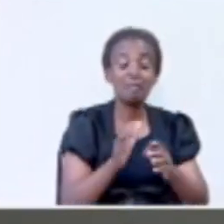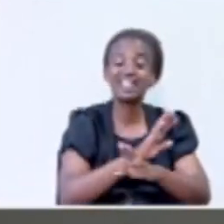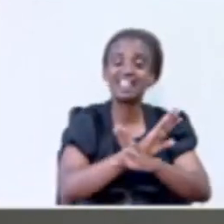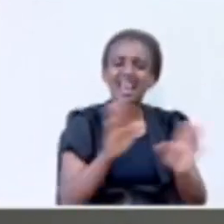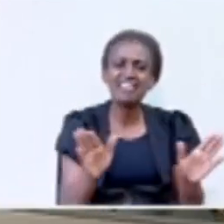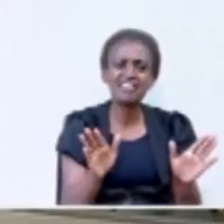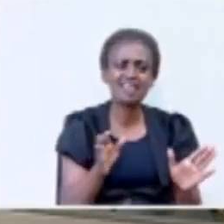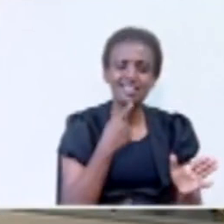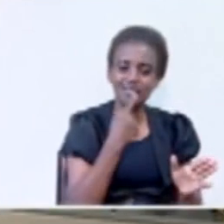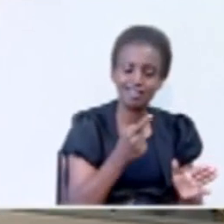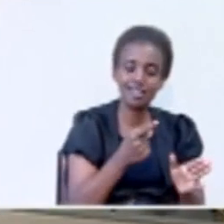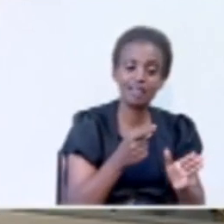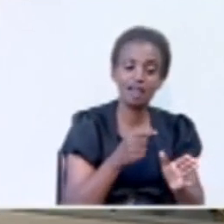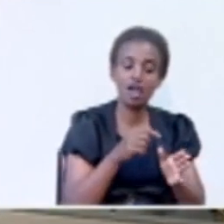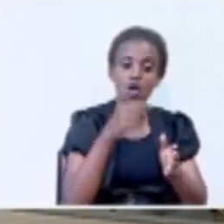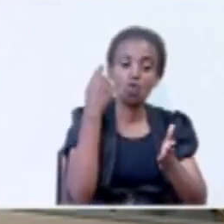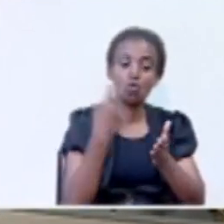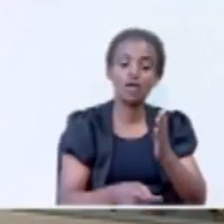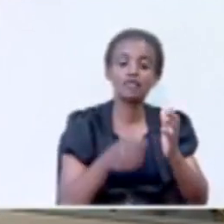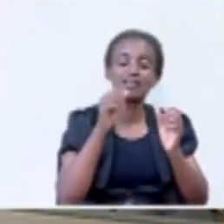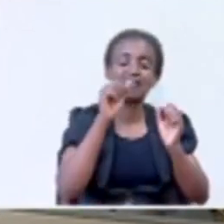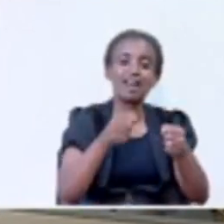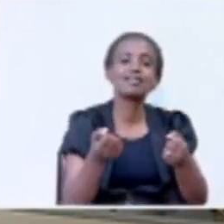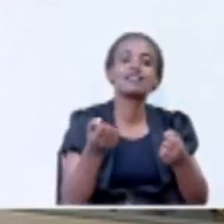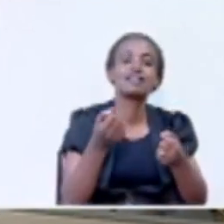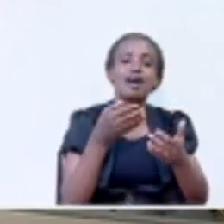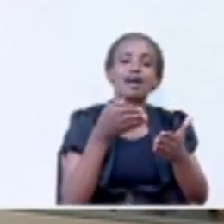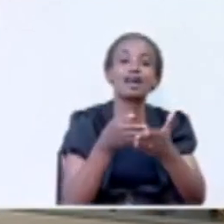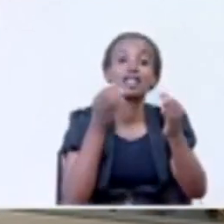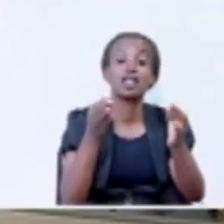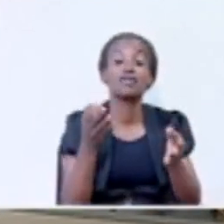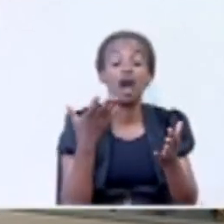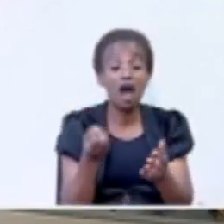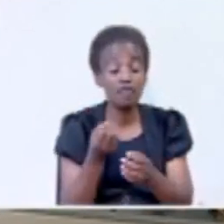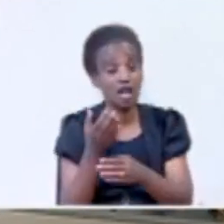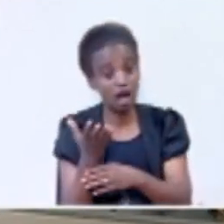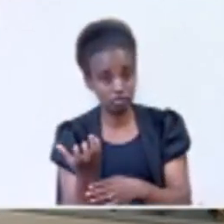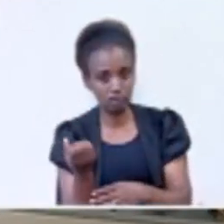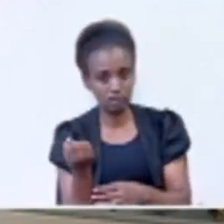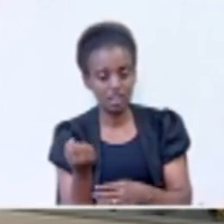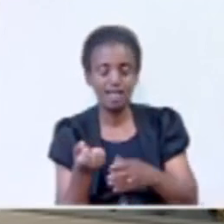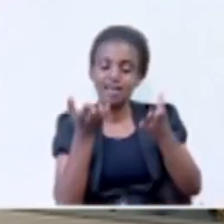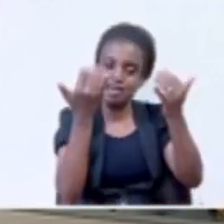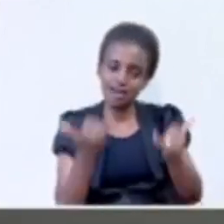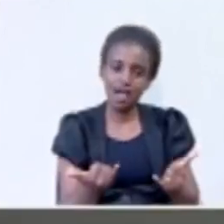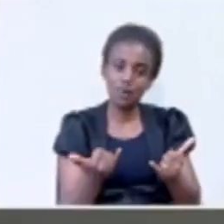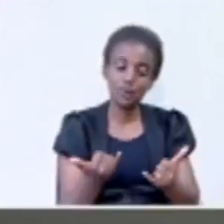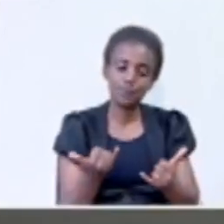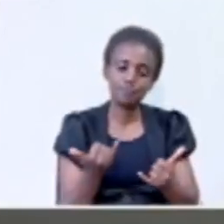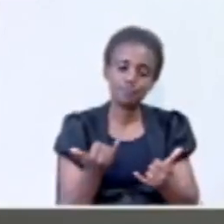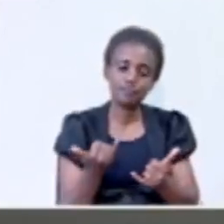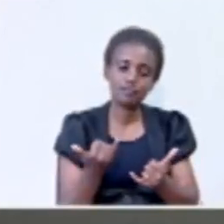talked about even what they would be operating against if they crossed. Now, recently,